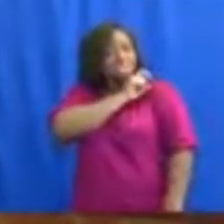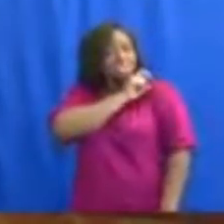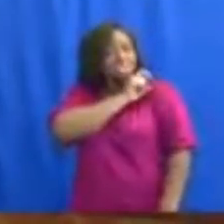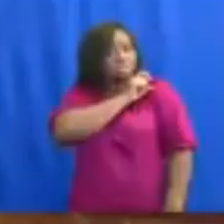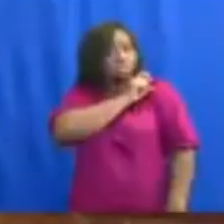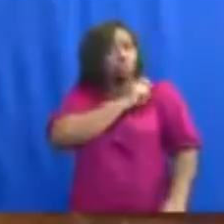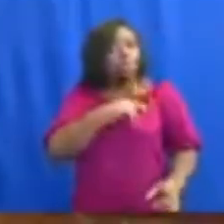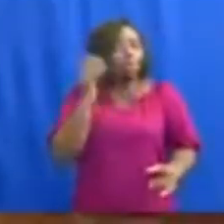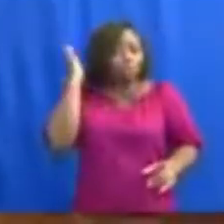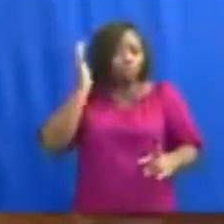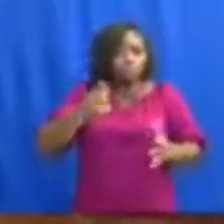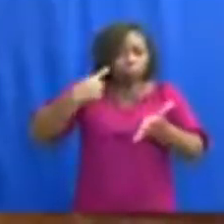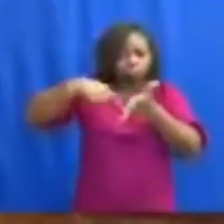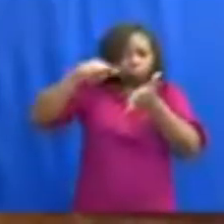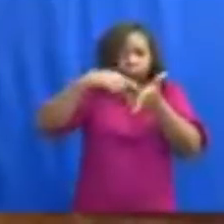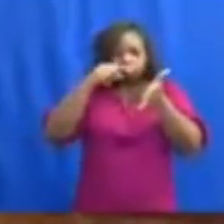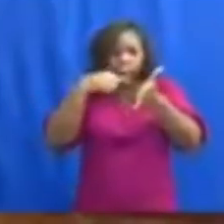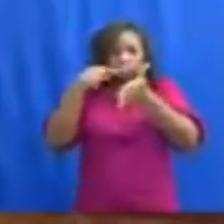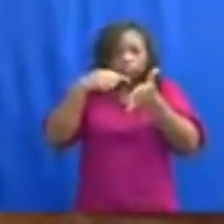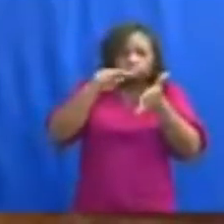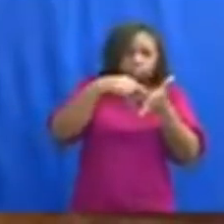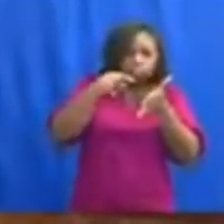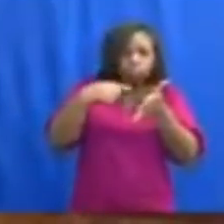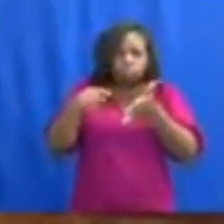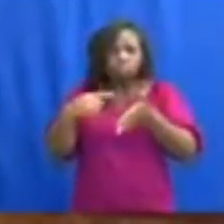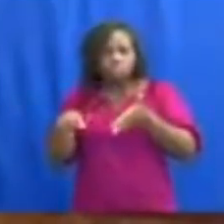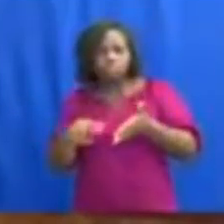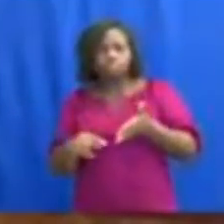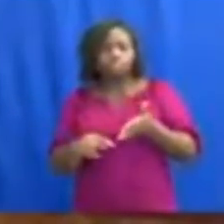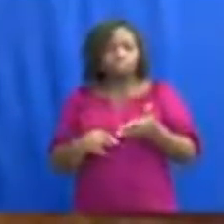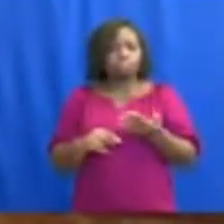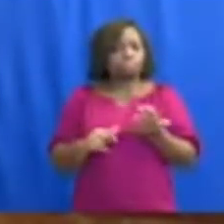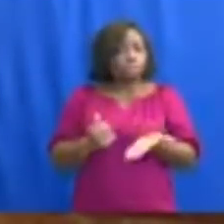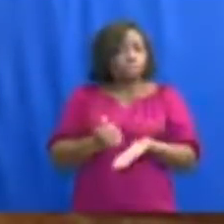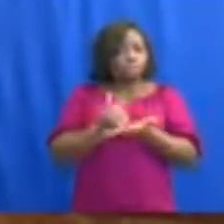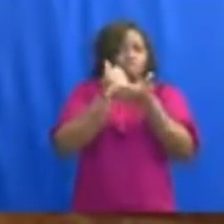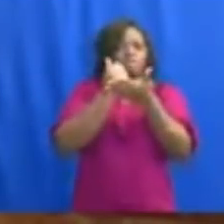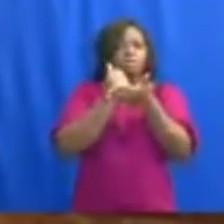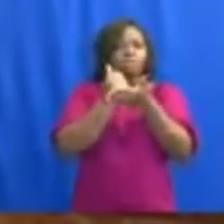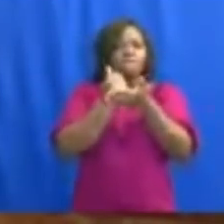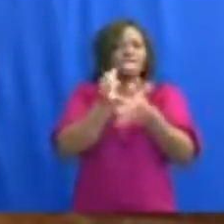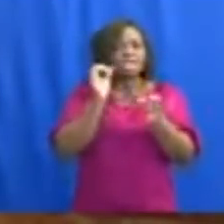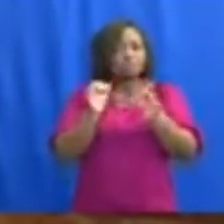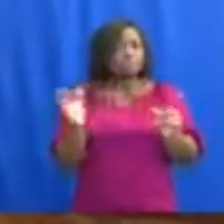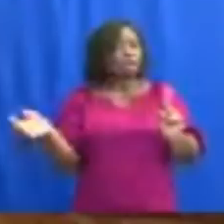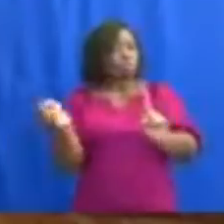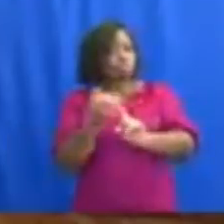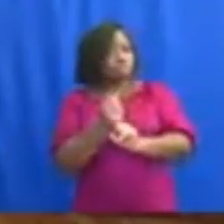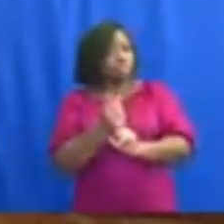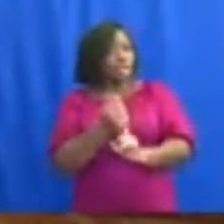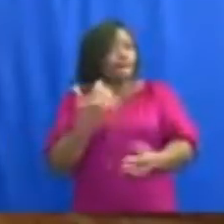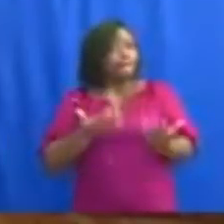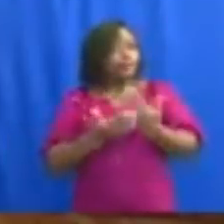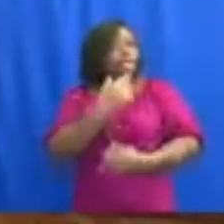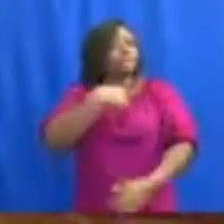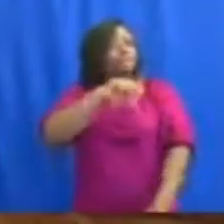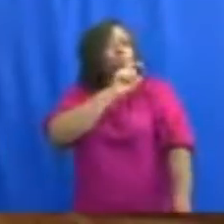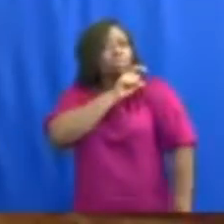random checks in the enforcement of this directive. If you are arrested by the police